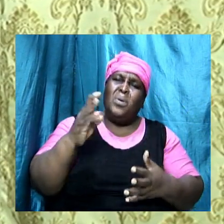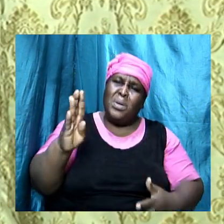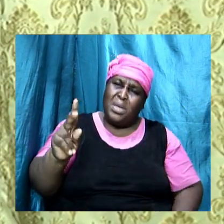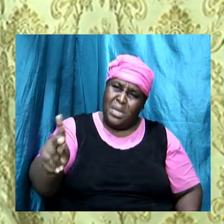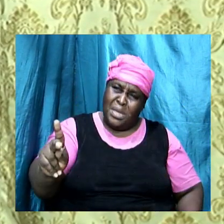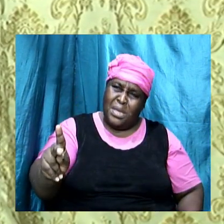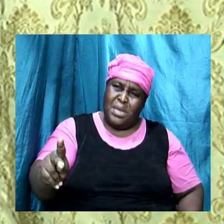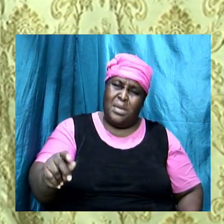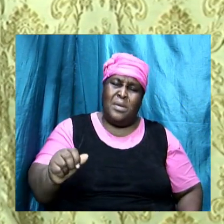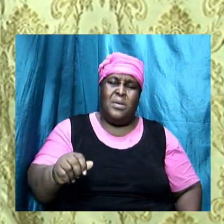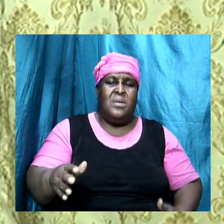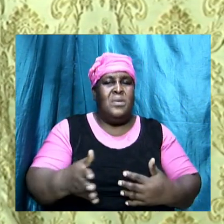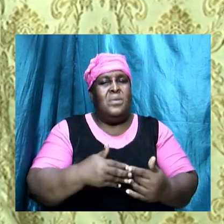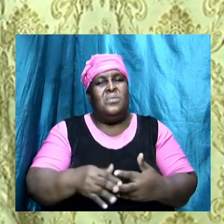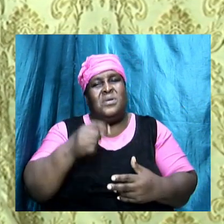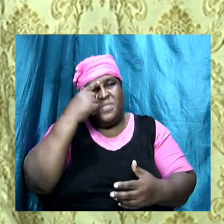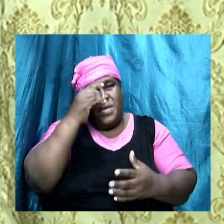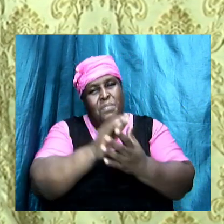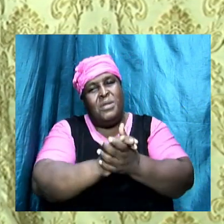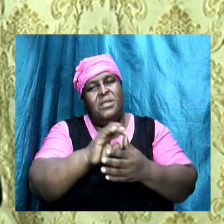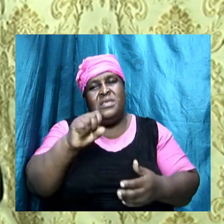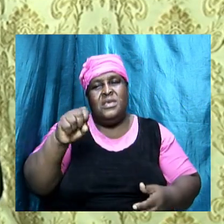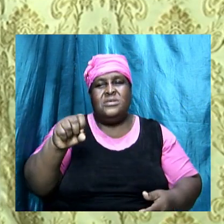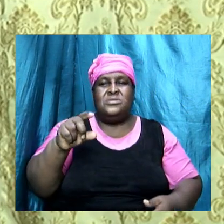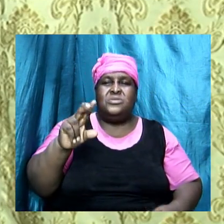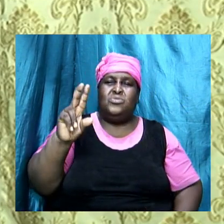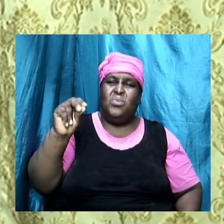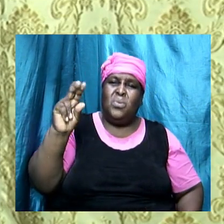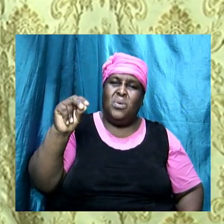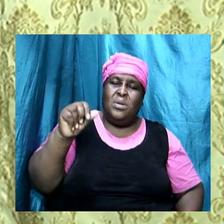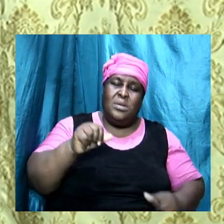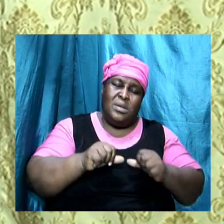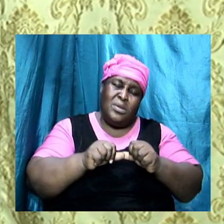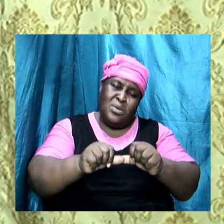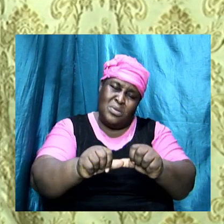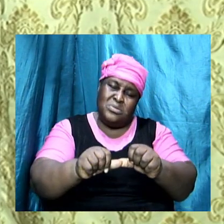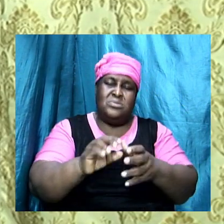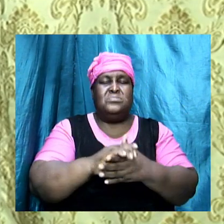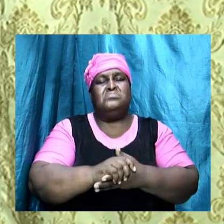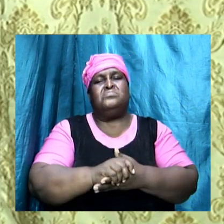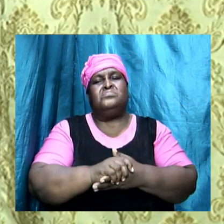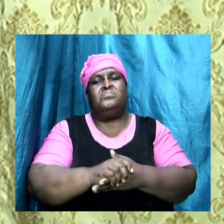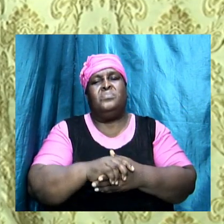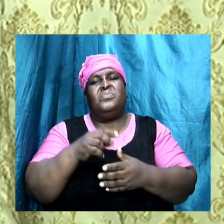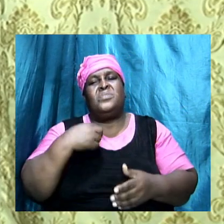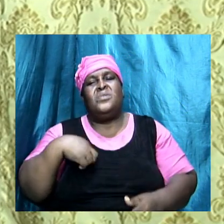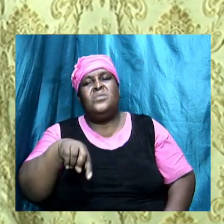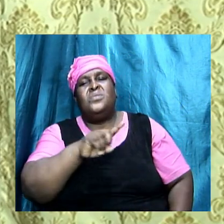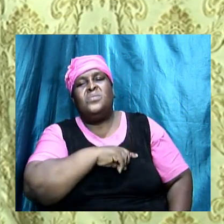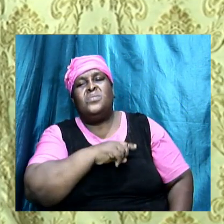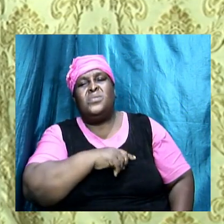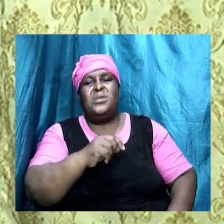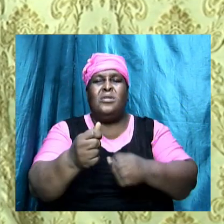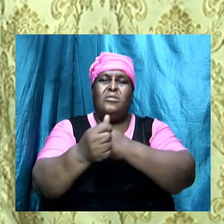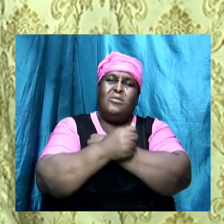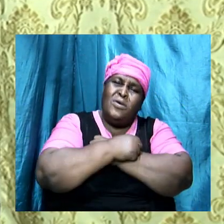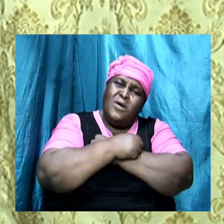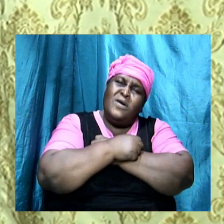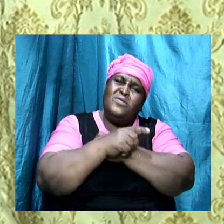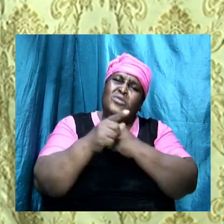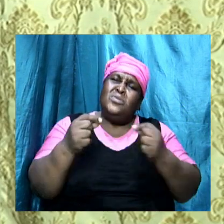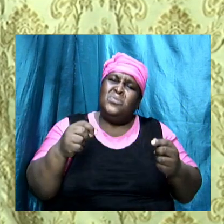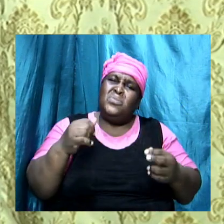and if you believe it yes or no if you continue if we continue we love to do the wrong